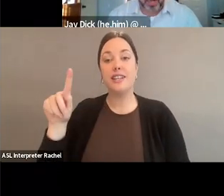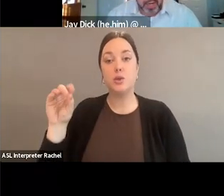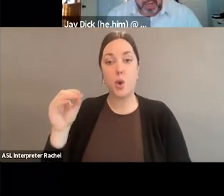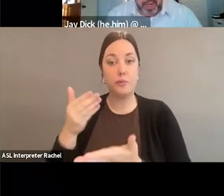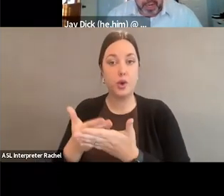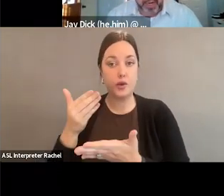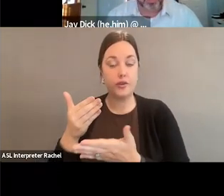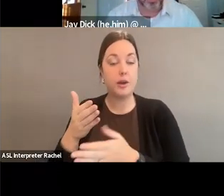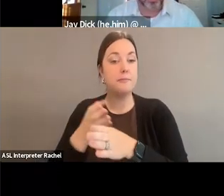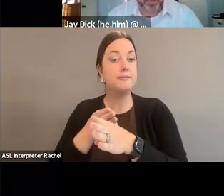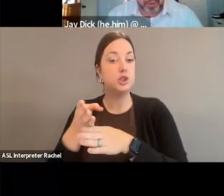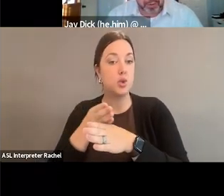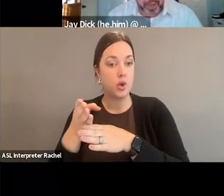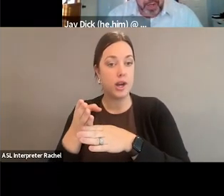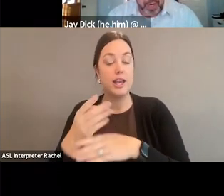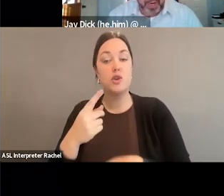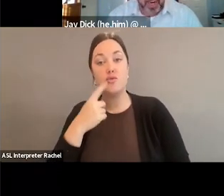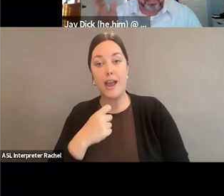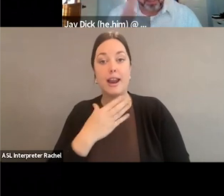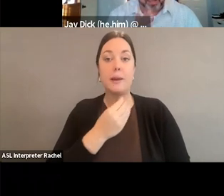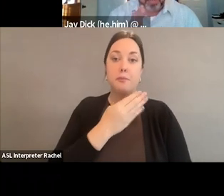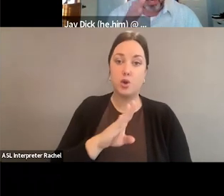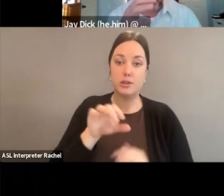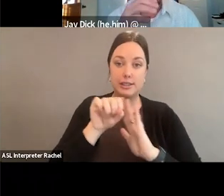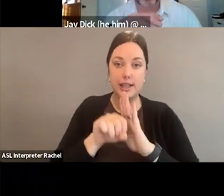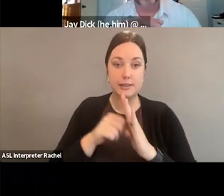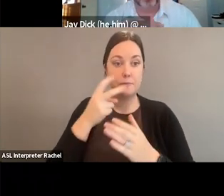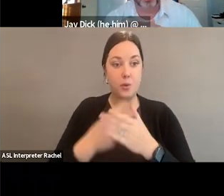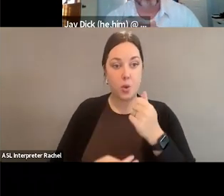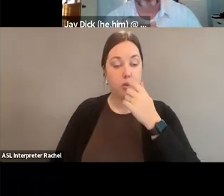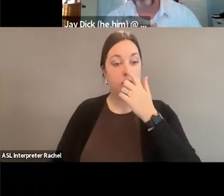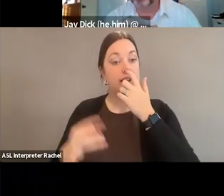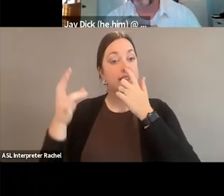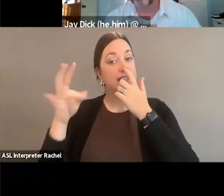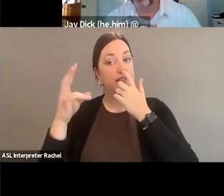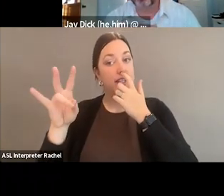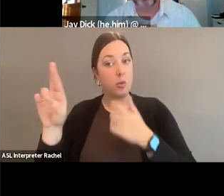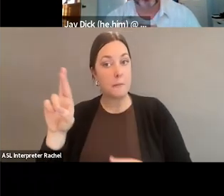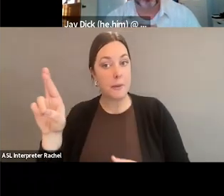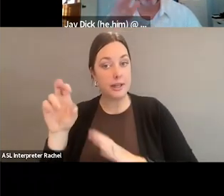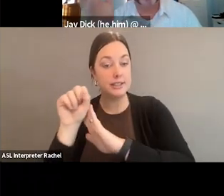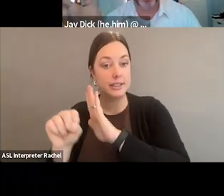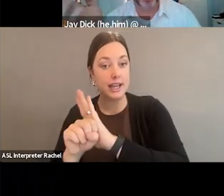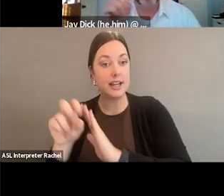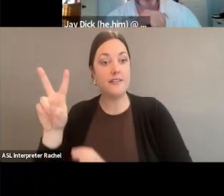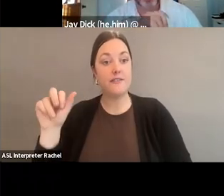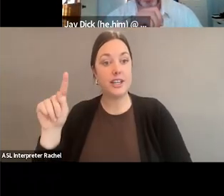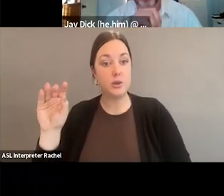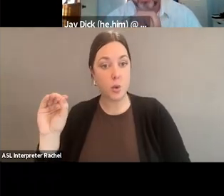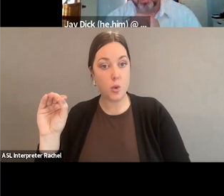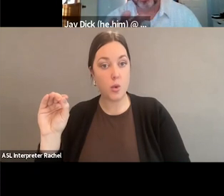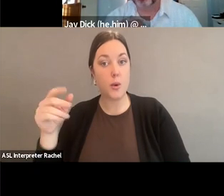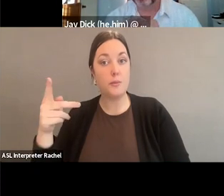both red and blue there. 17 in Republicans, veto-proof majorities, and nine